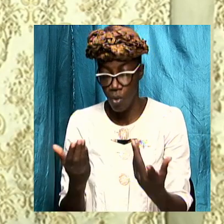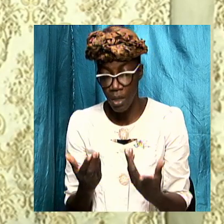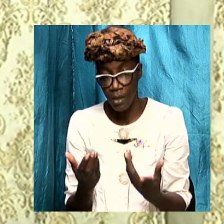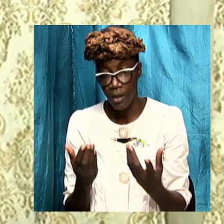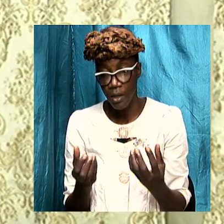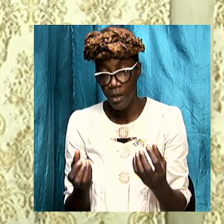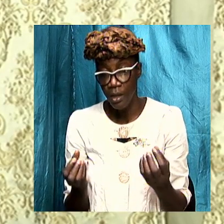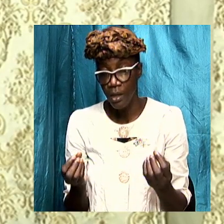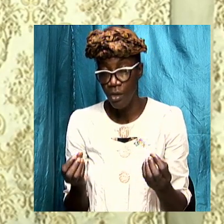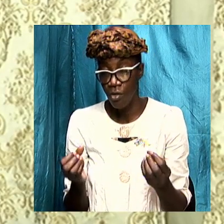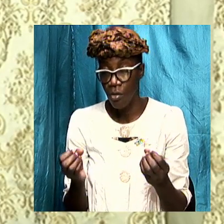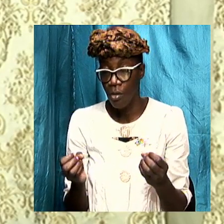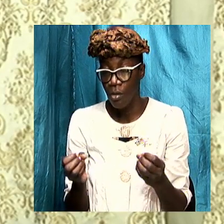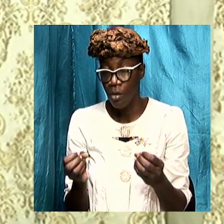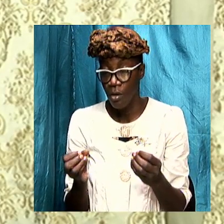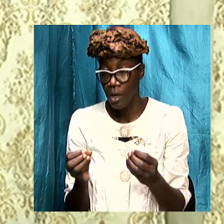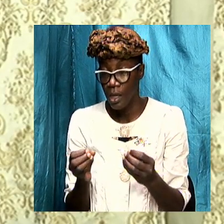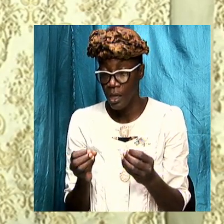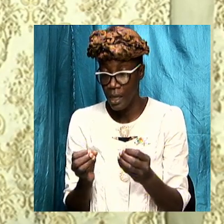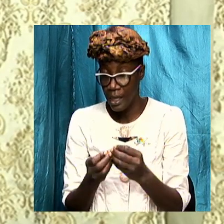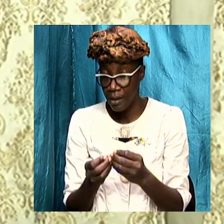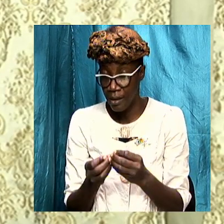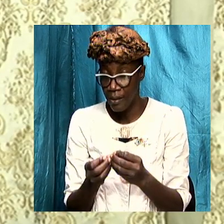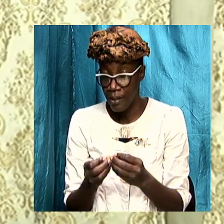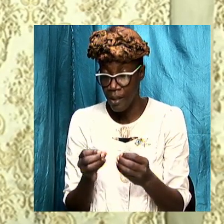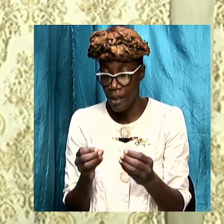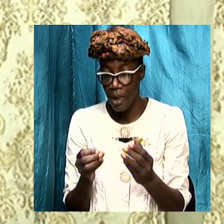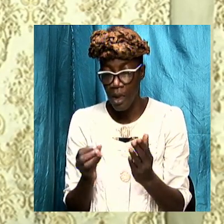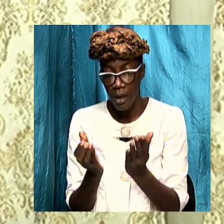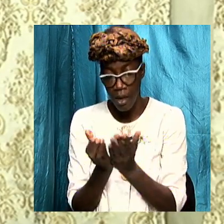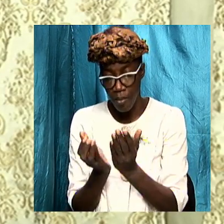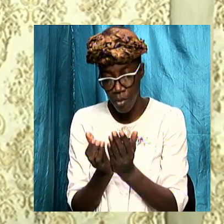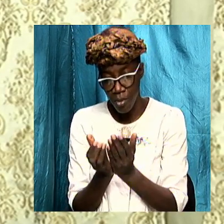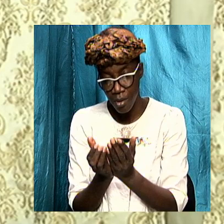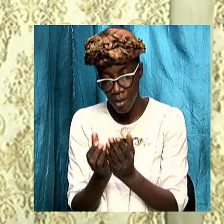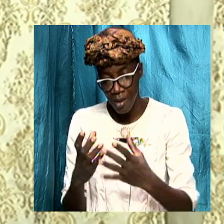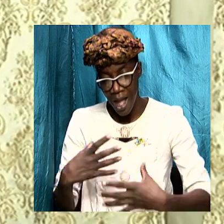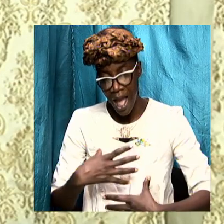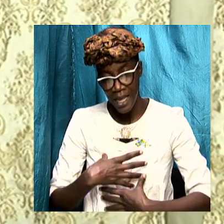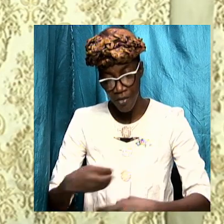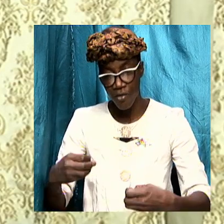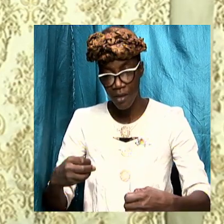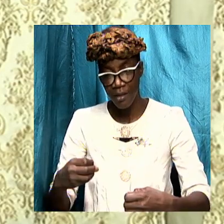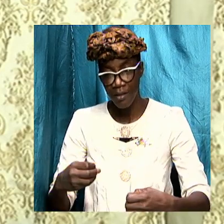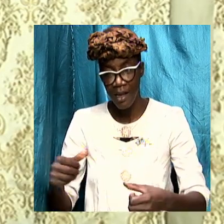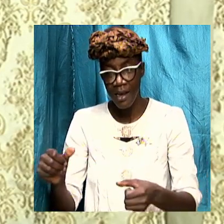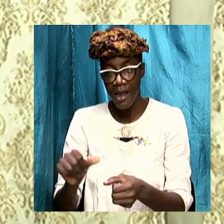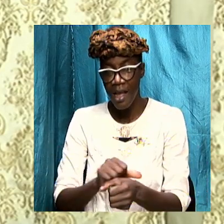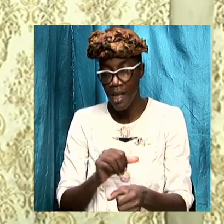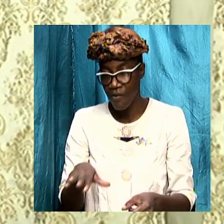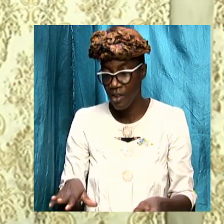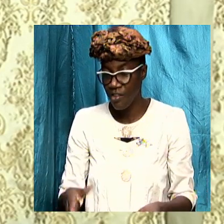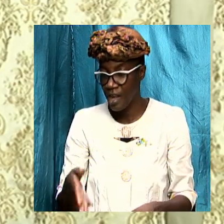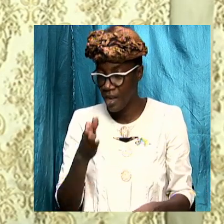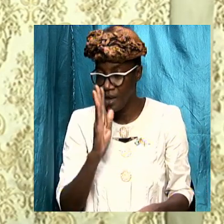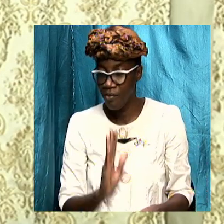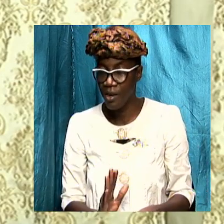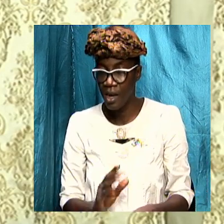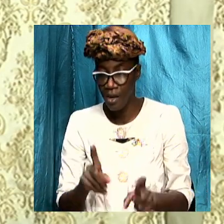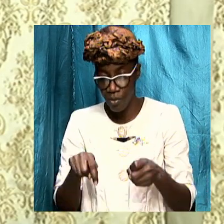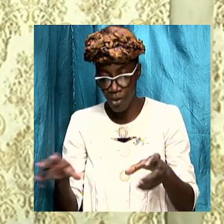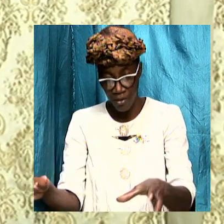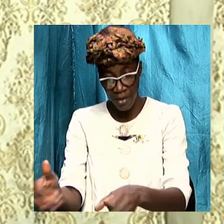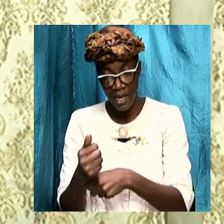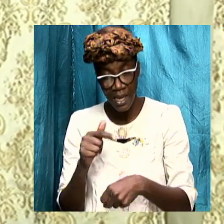of time there but the book is a very interesting book and every child of God must